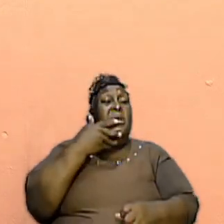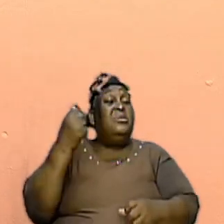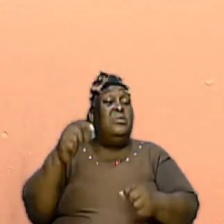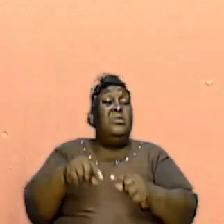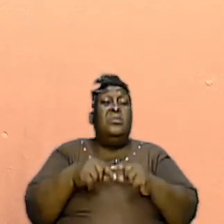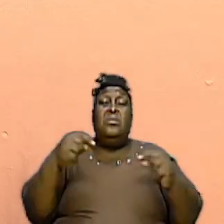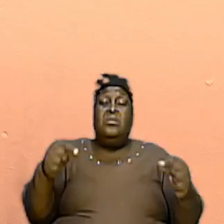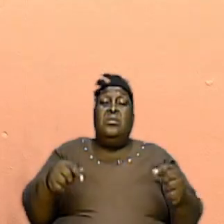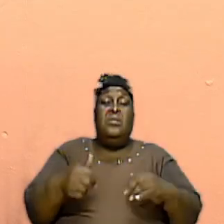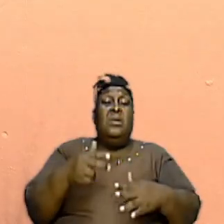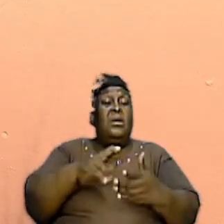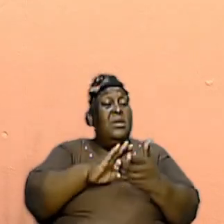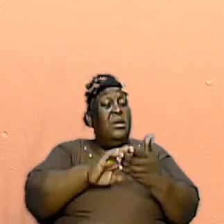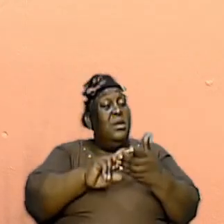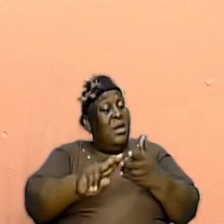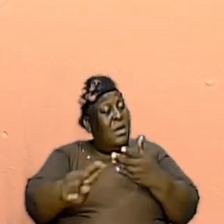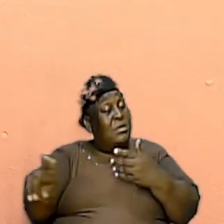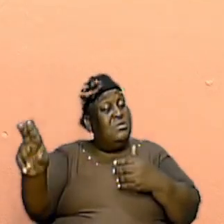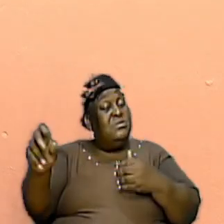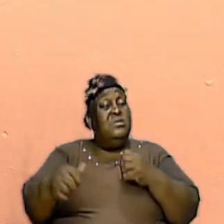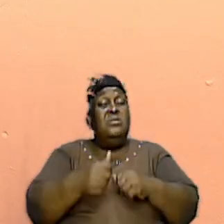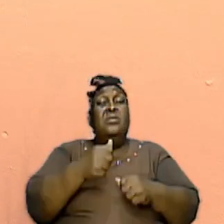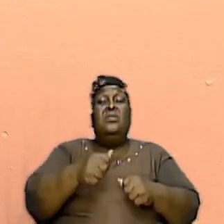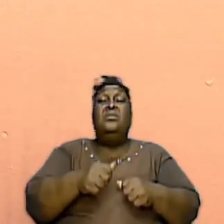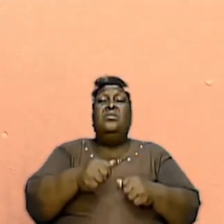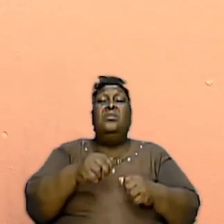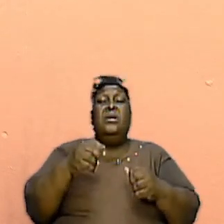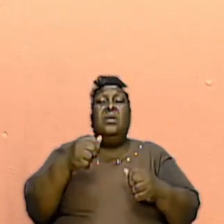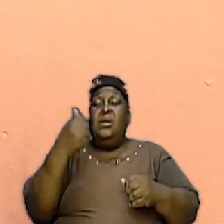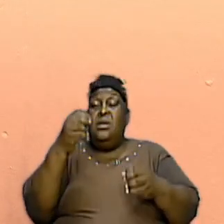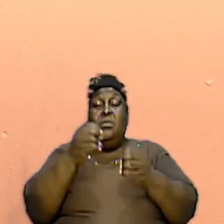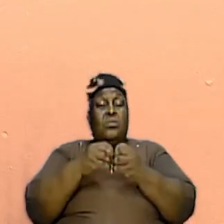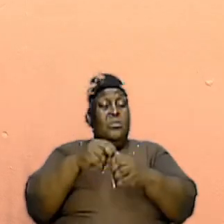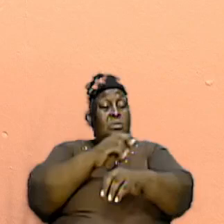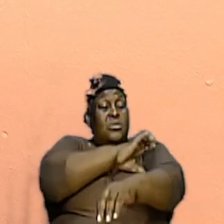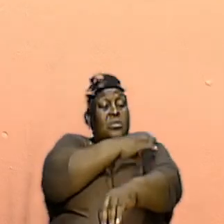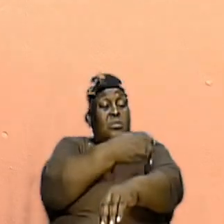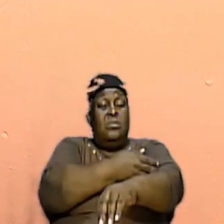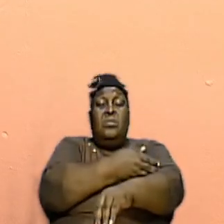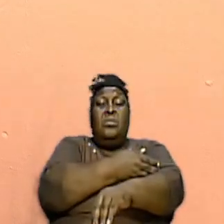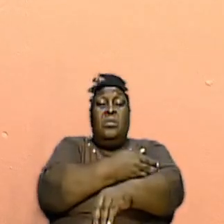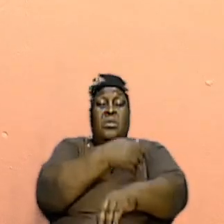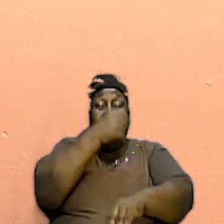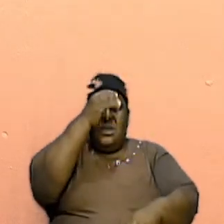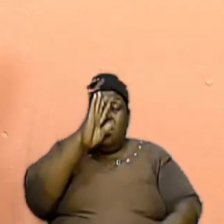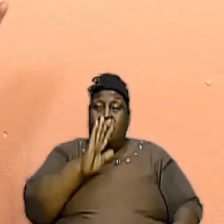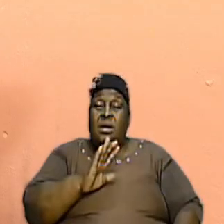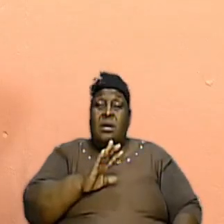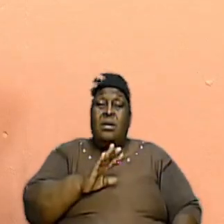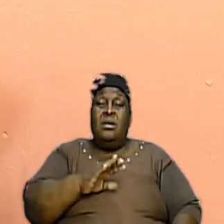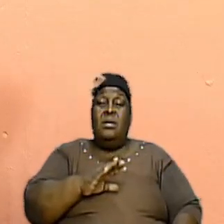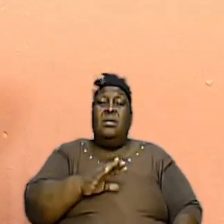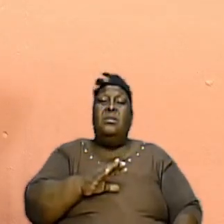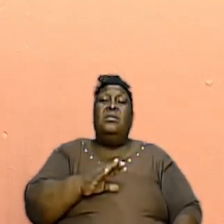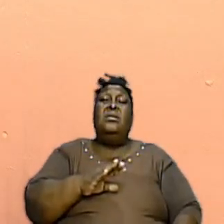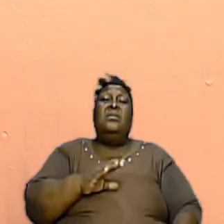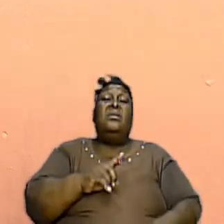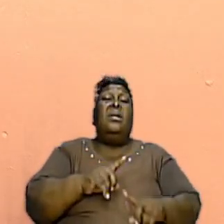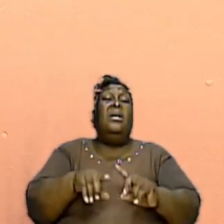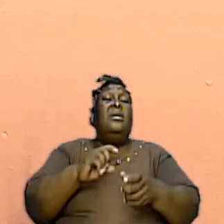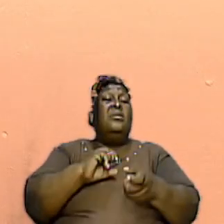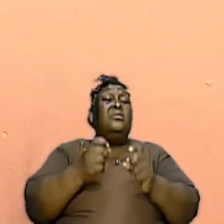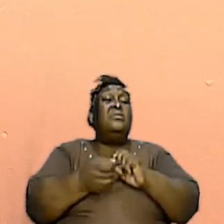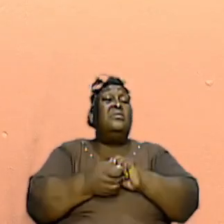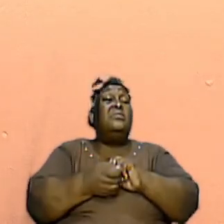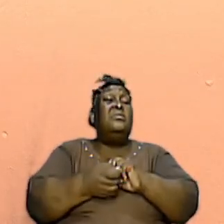He cannot get any nicer. He cannot be any more powerful because He is at the zenith of